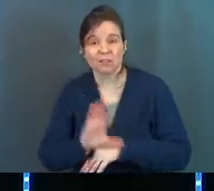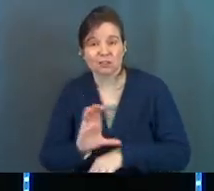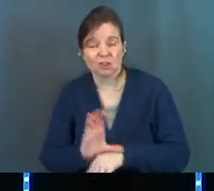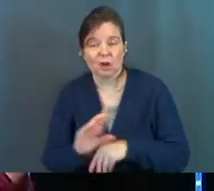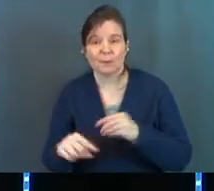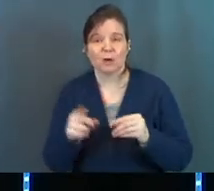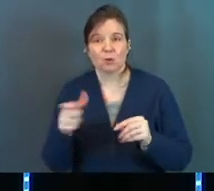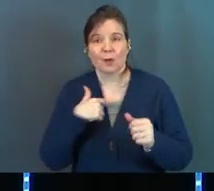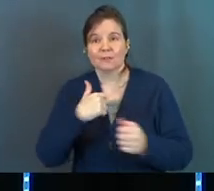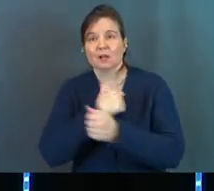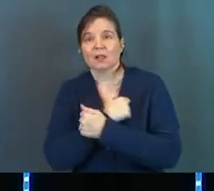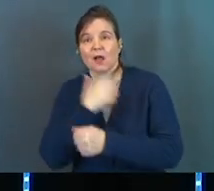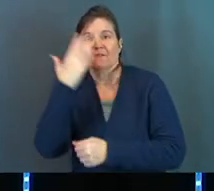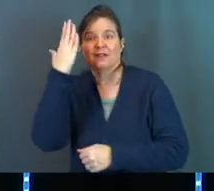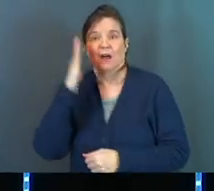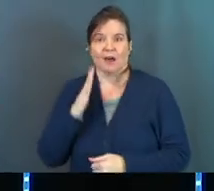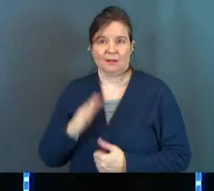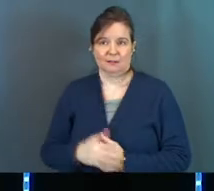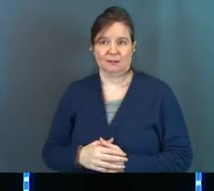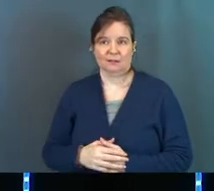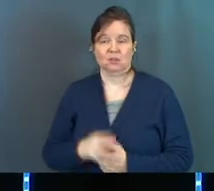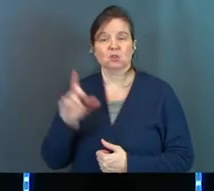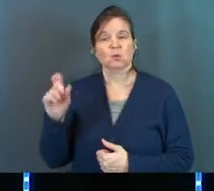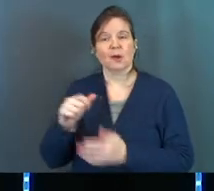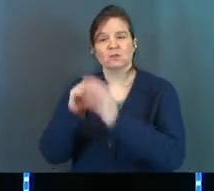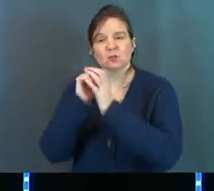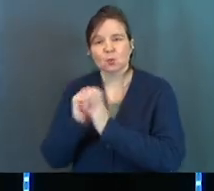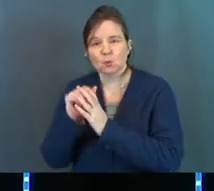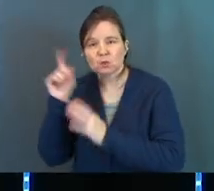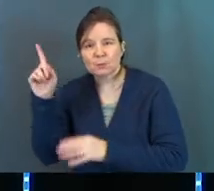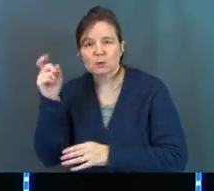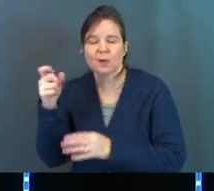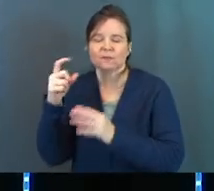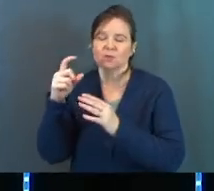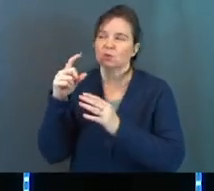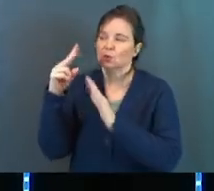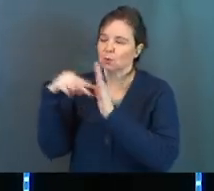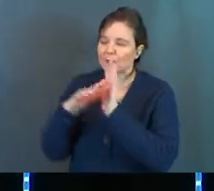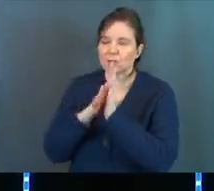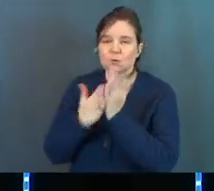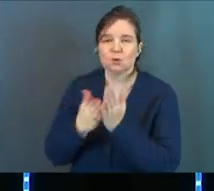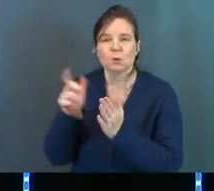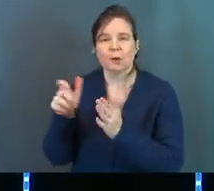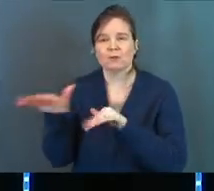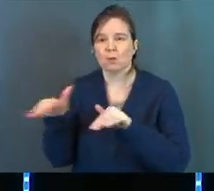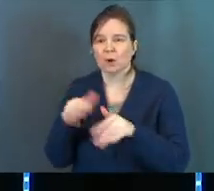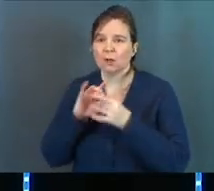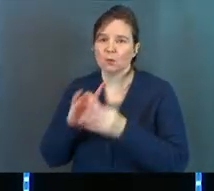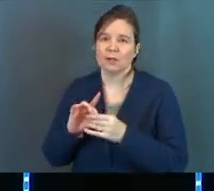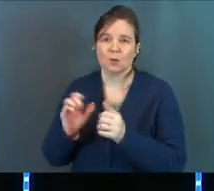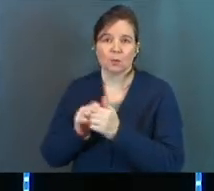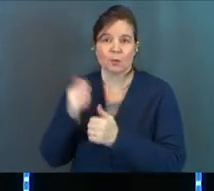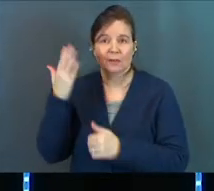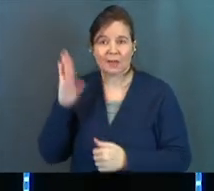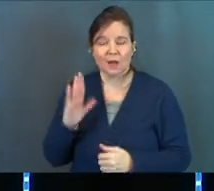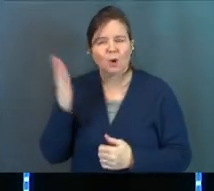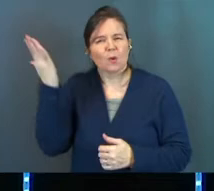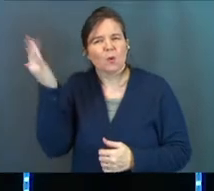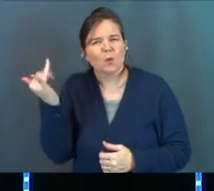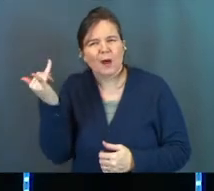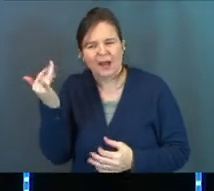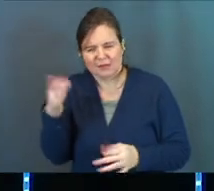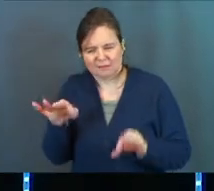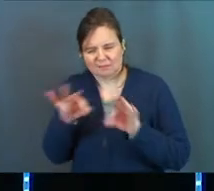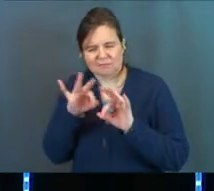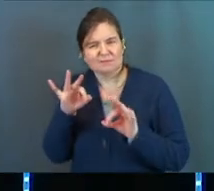church about you've got to love God. You've got to worship him. You've got to read his word. You've got to walk in a relationship with God. Why